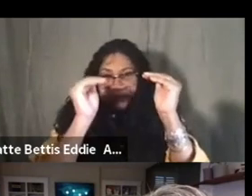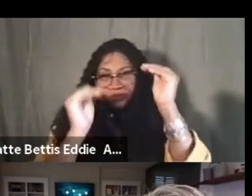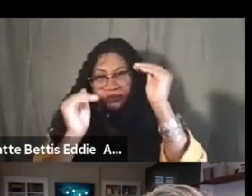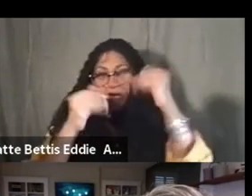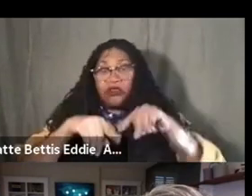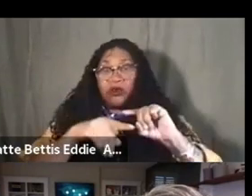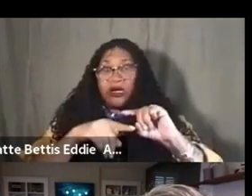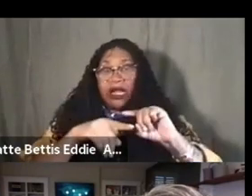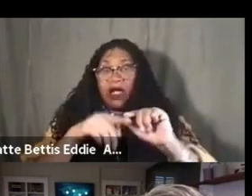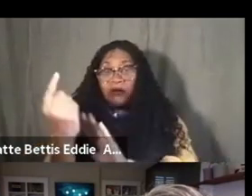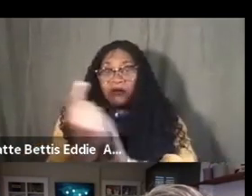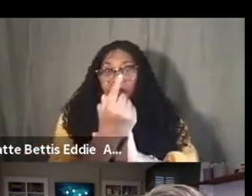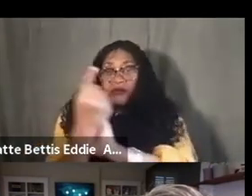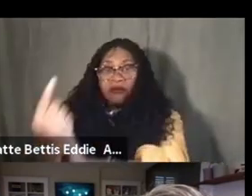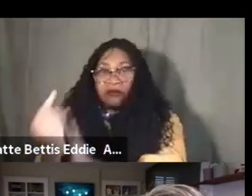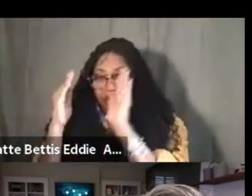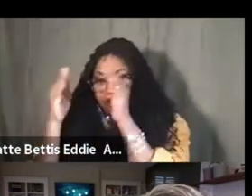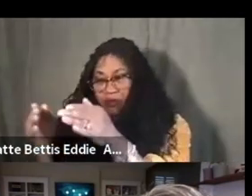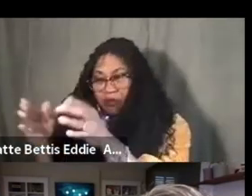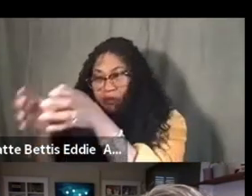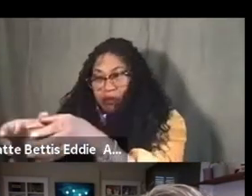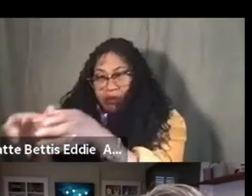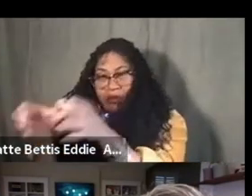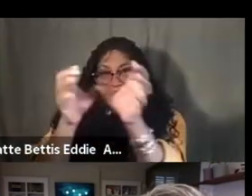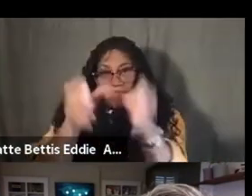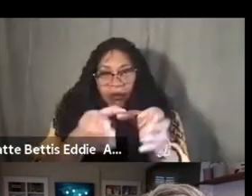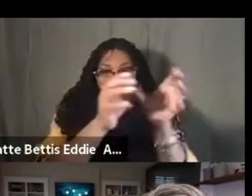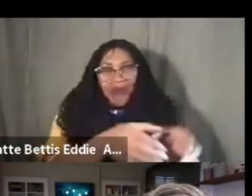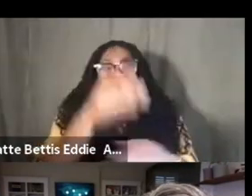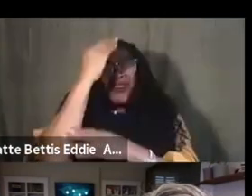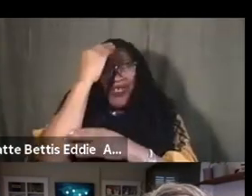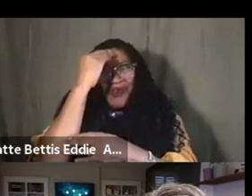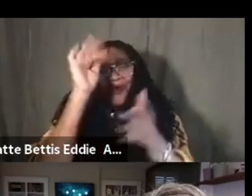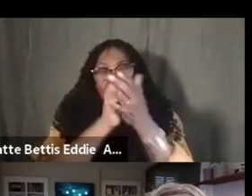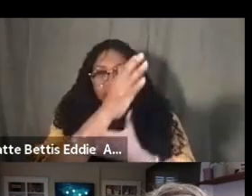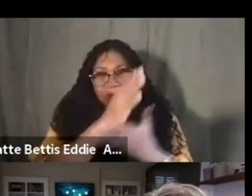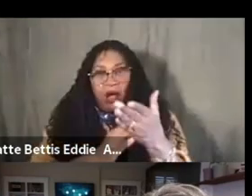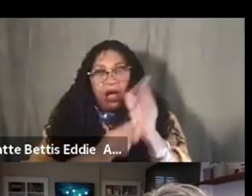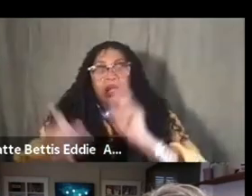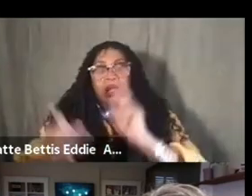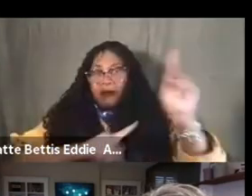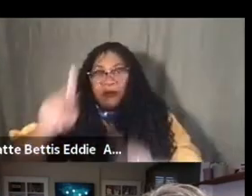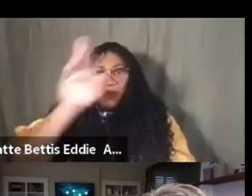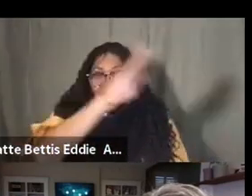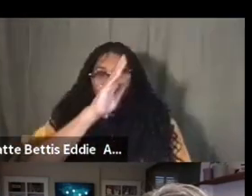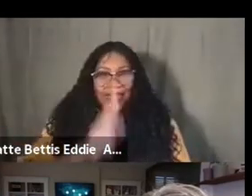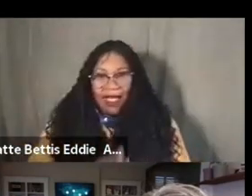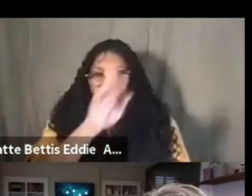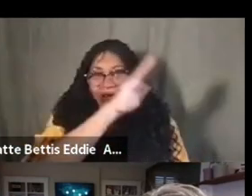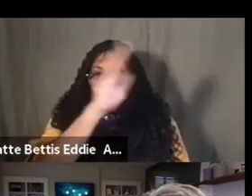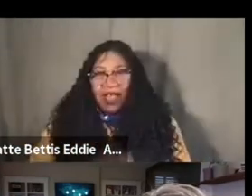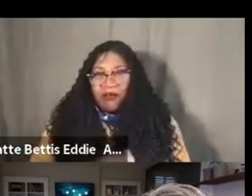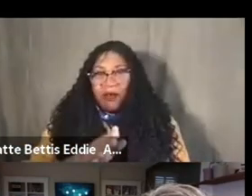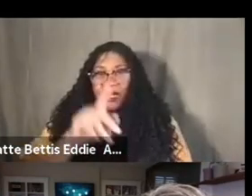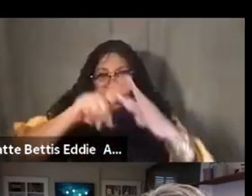that at the time of the uprising, that they knew that there was going to be fractions of people that had never been on the front line